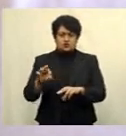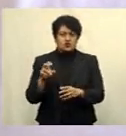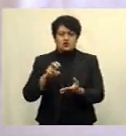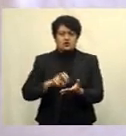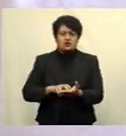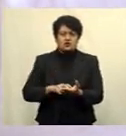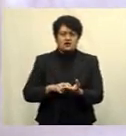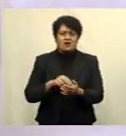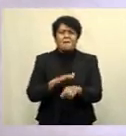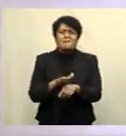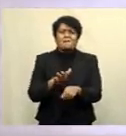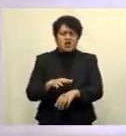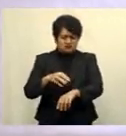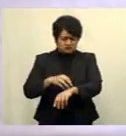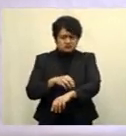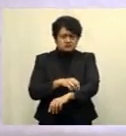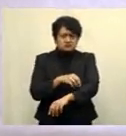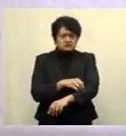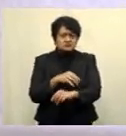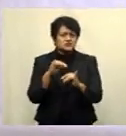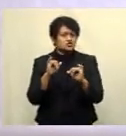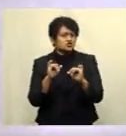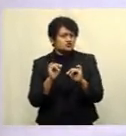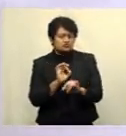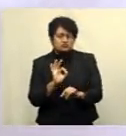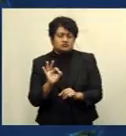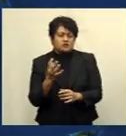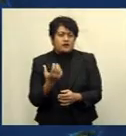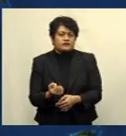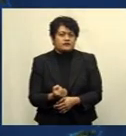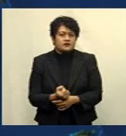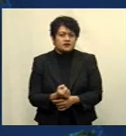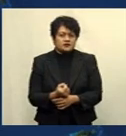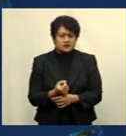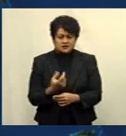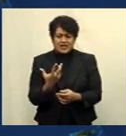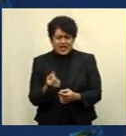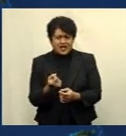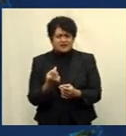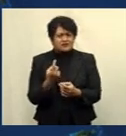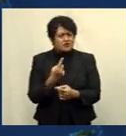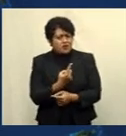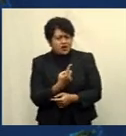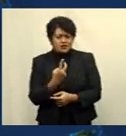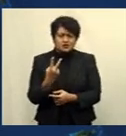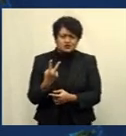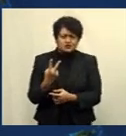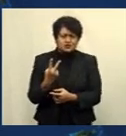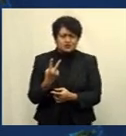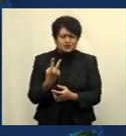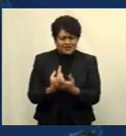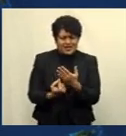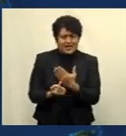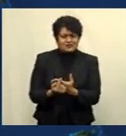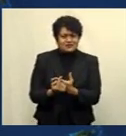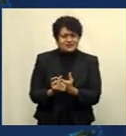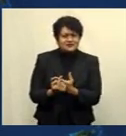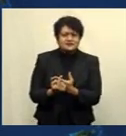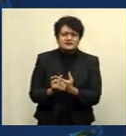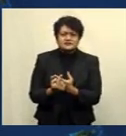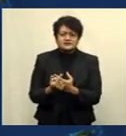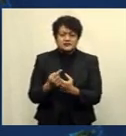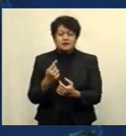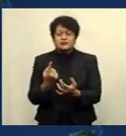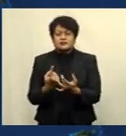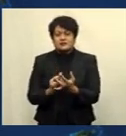blood clot issues. And we have had, I think, few, one or two allergy reactions, which we responded